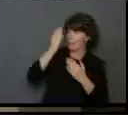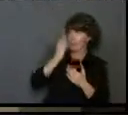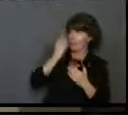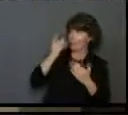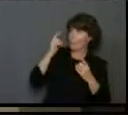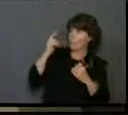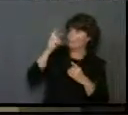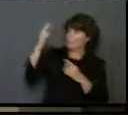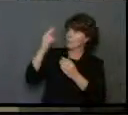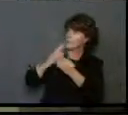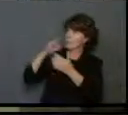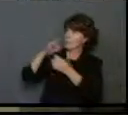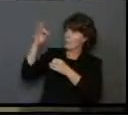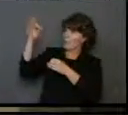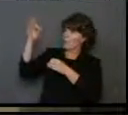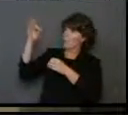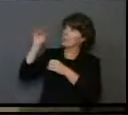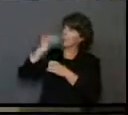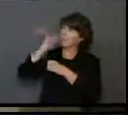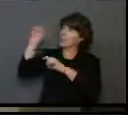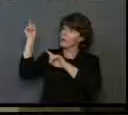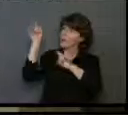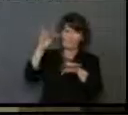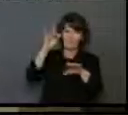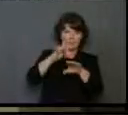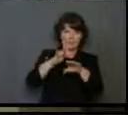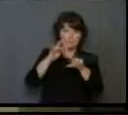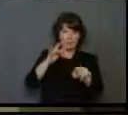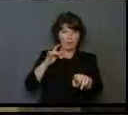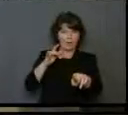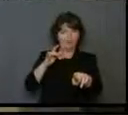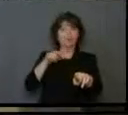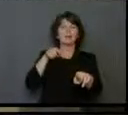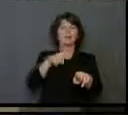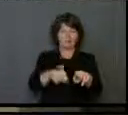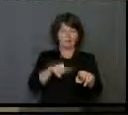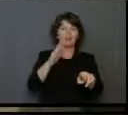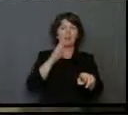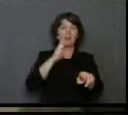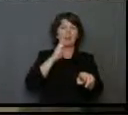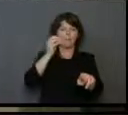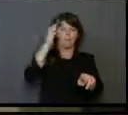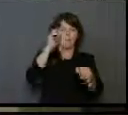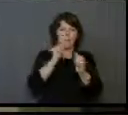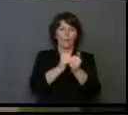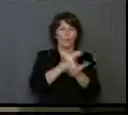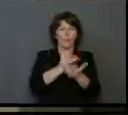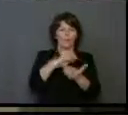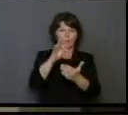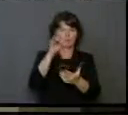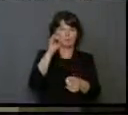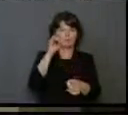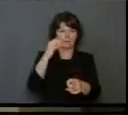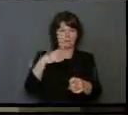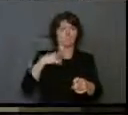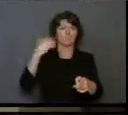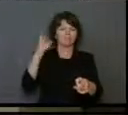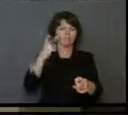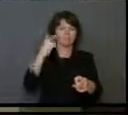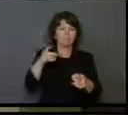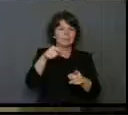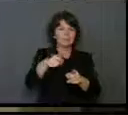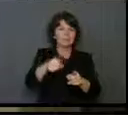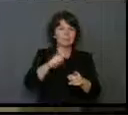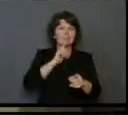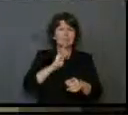down and remain is he who will be baptized with the Holy Spirit. I have seen and testify that this is